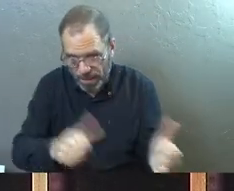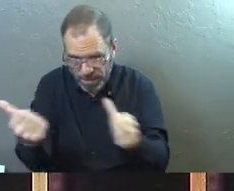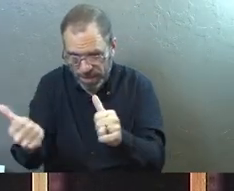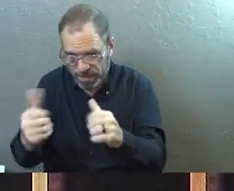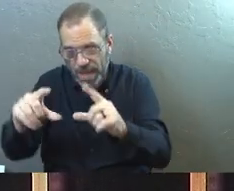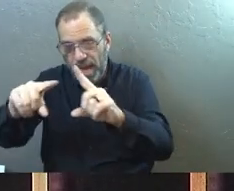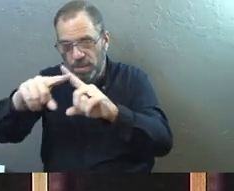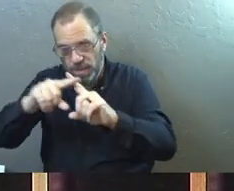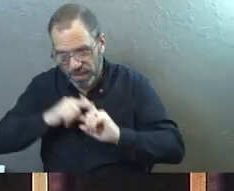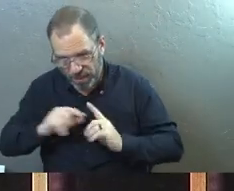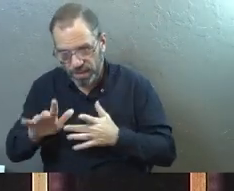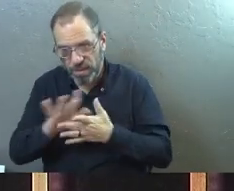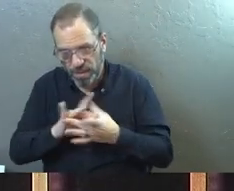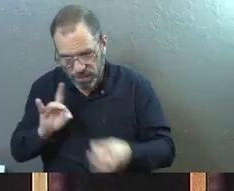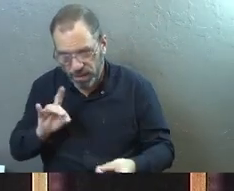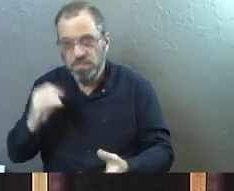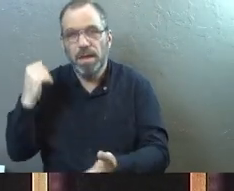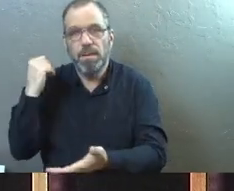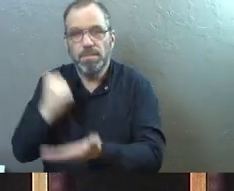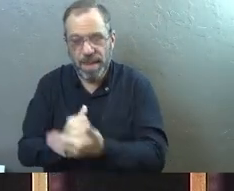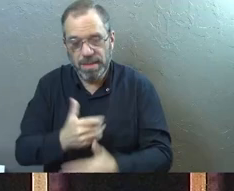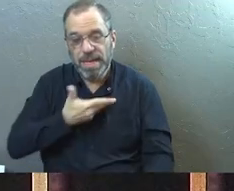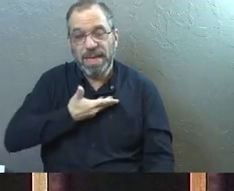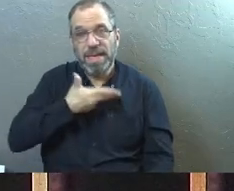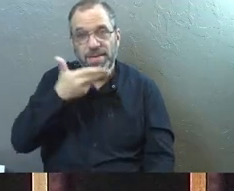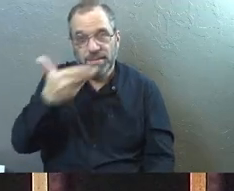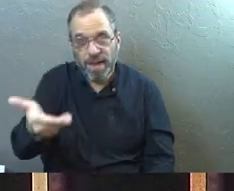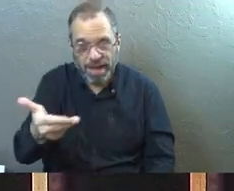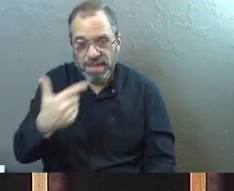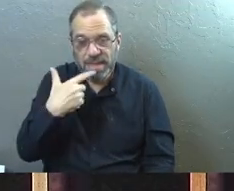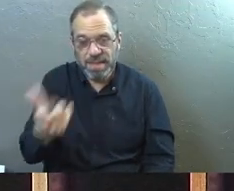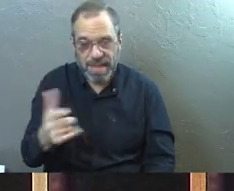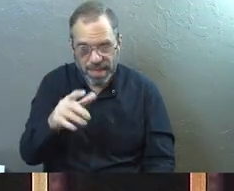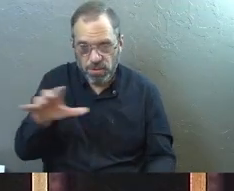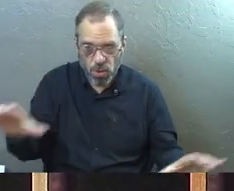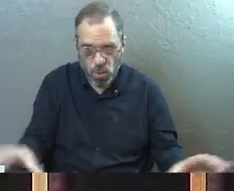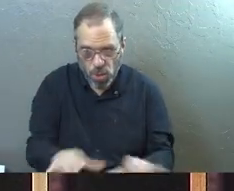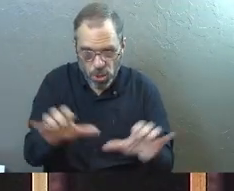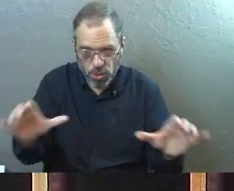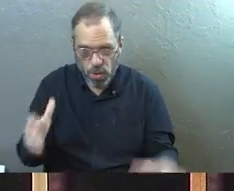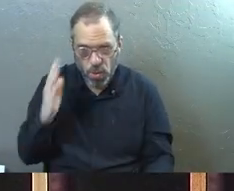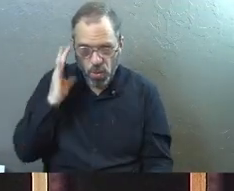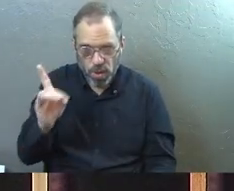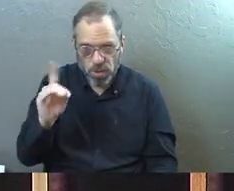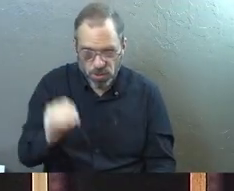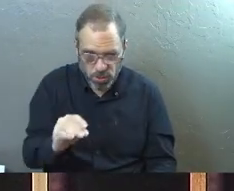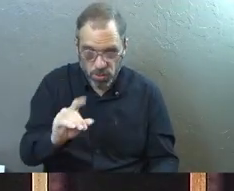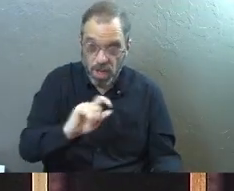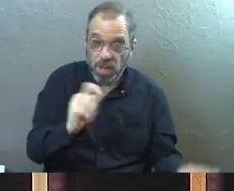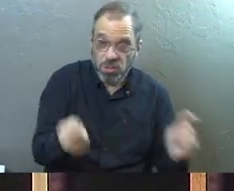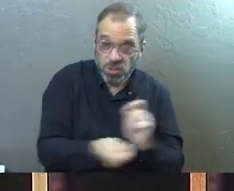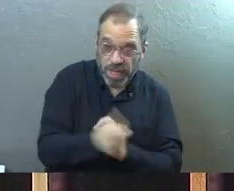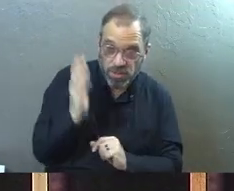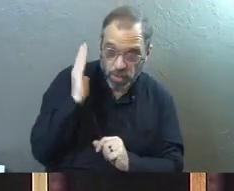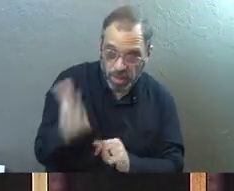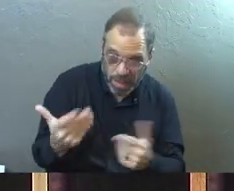and receiving the Spirit. He invites us as we are and then he says I'm going to do work. I'm going to bring change